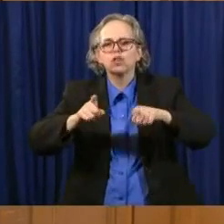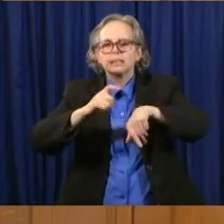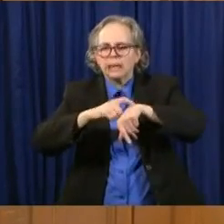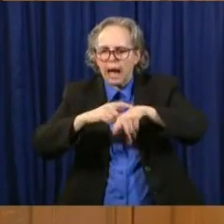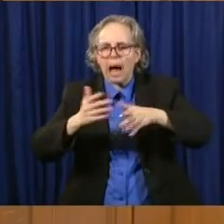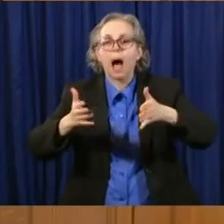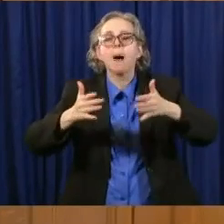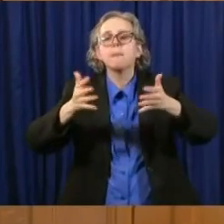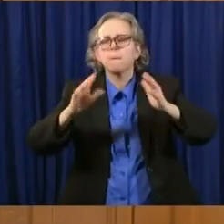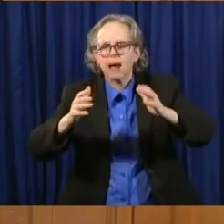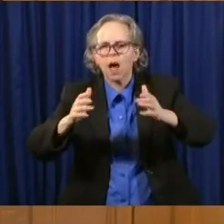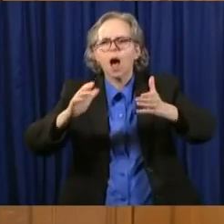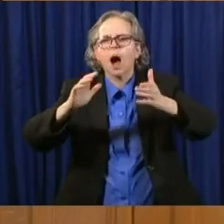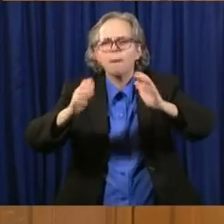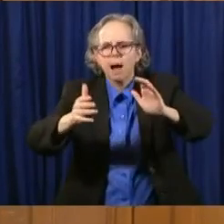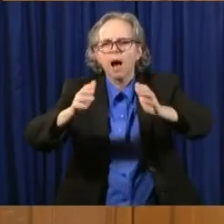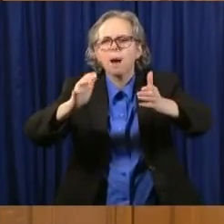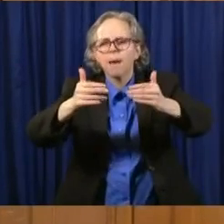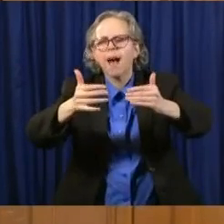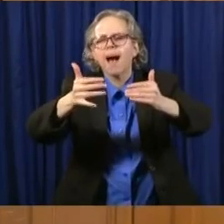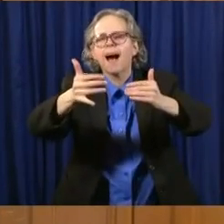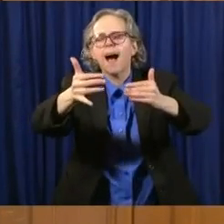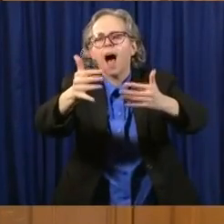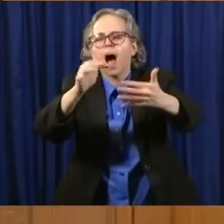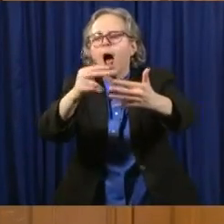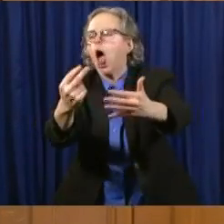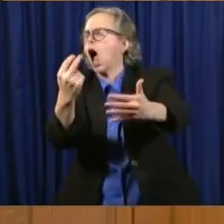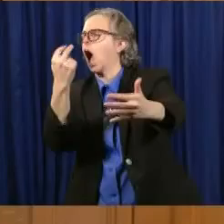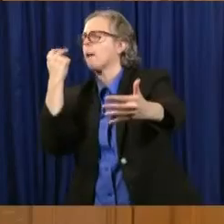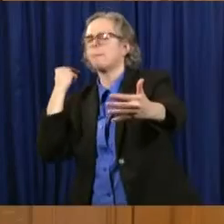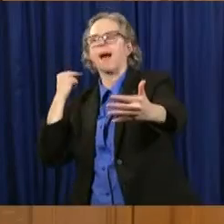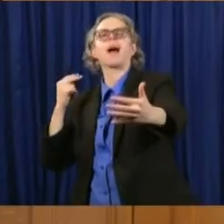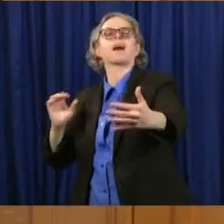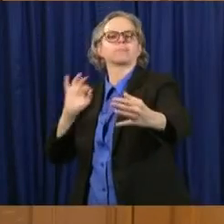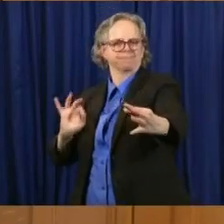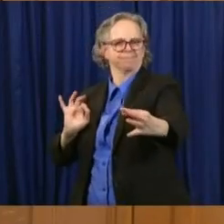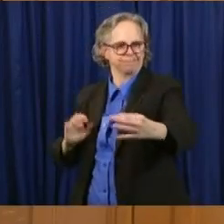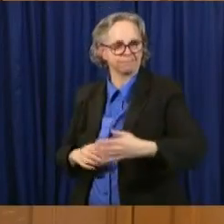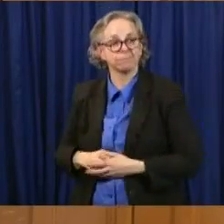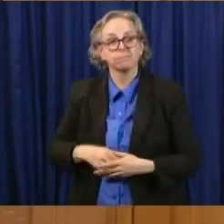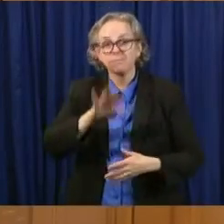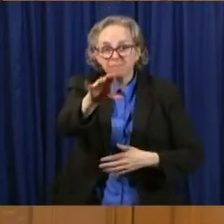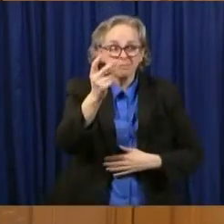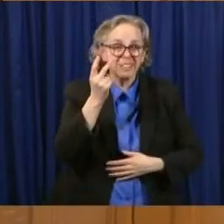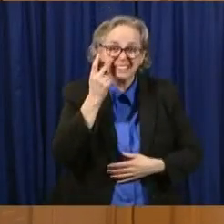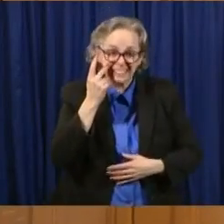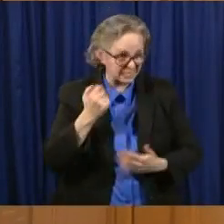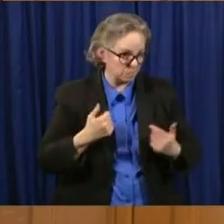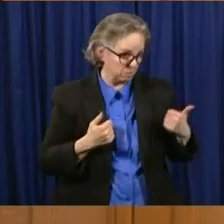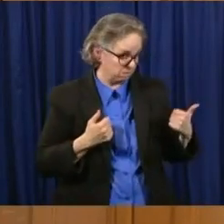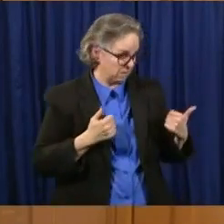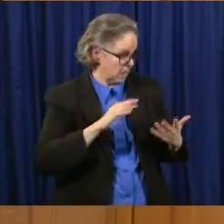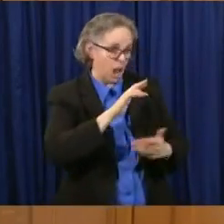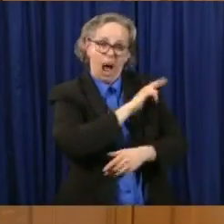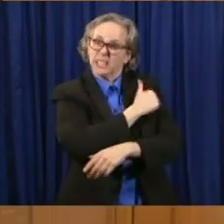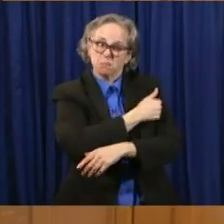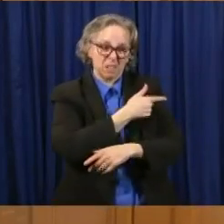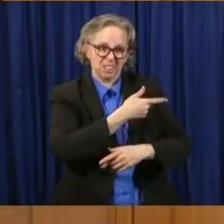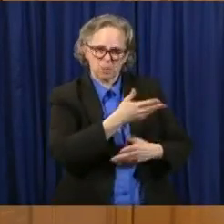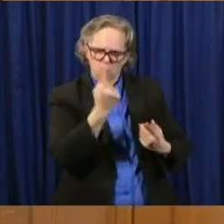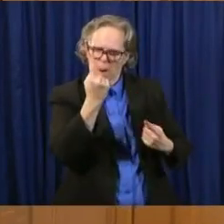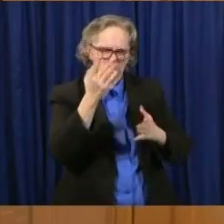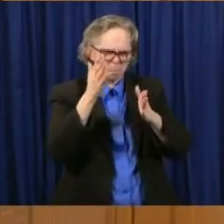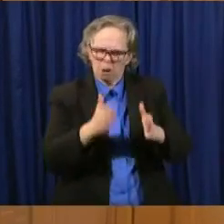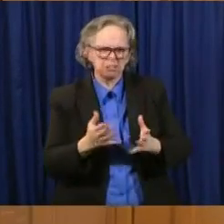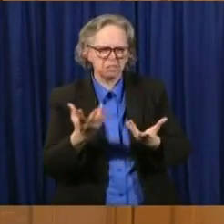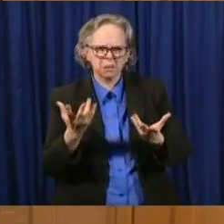maybe the person who reports that was out sick that day, and there wasn't a refill. So oftentimes, we even find that weekends can